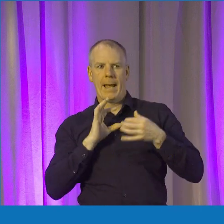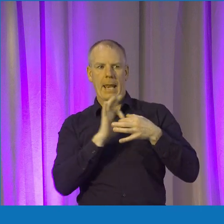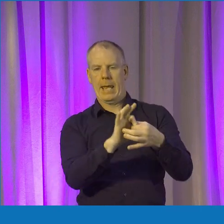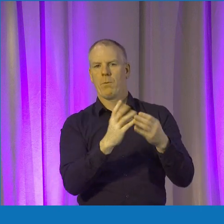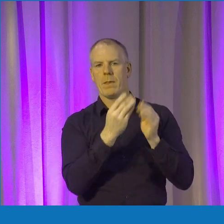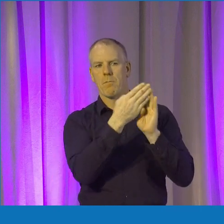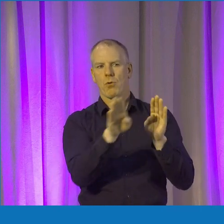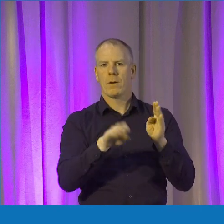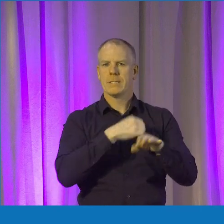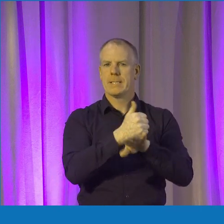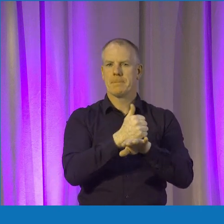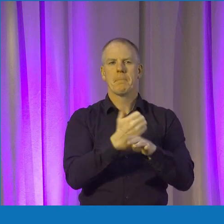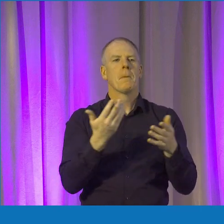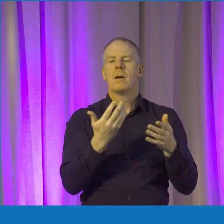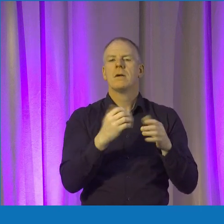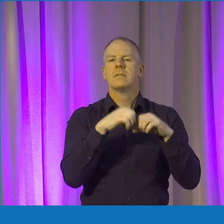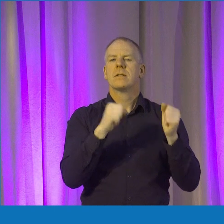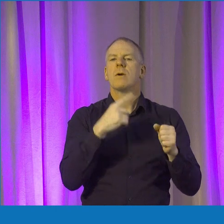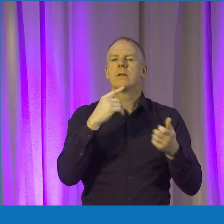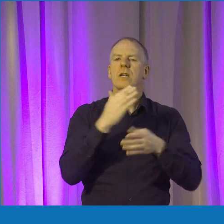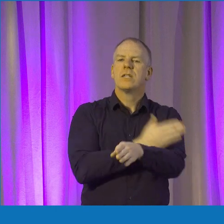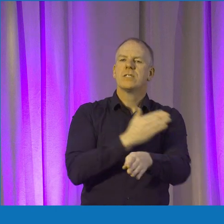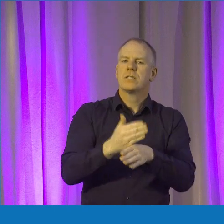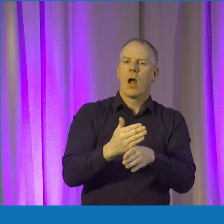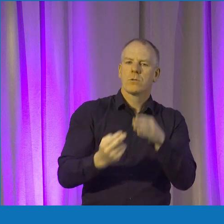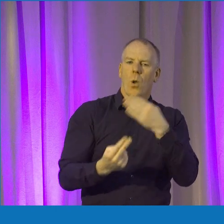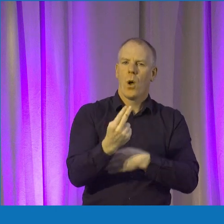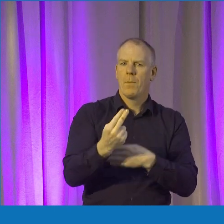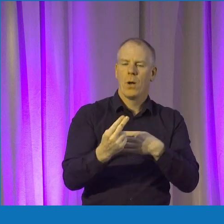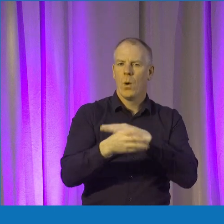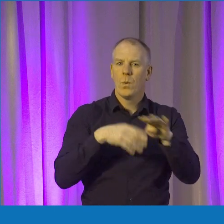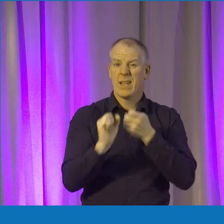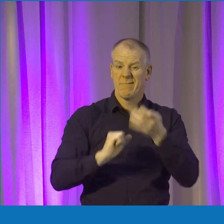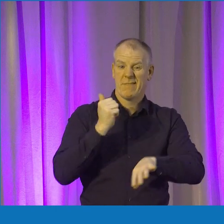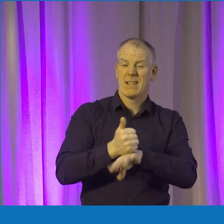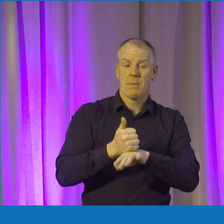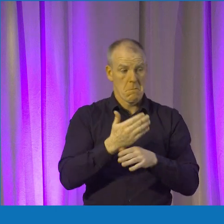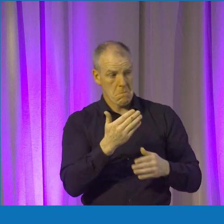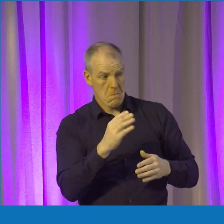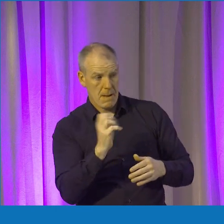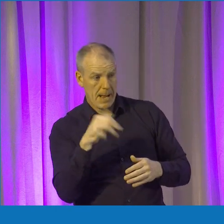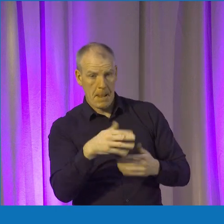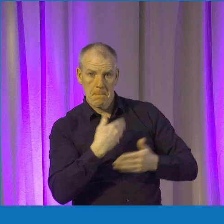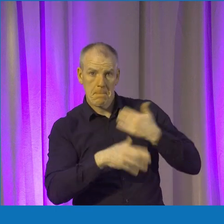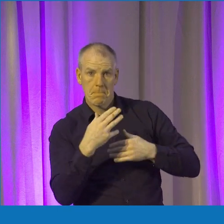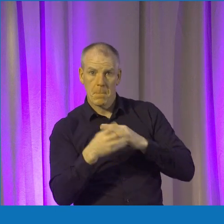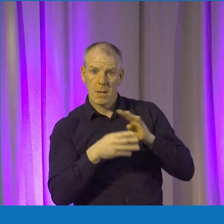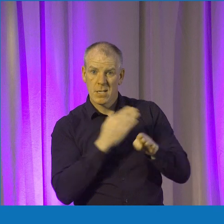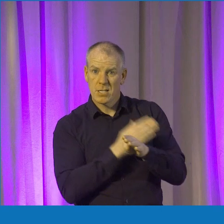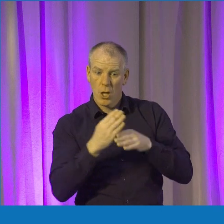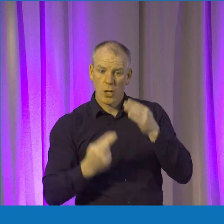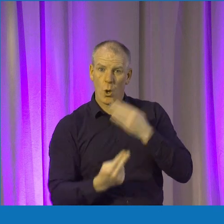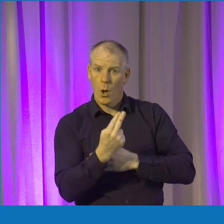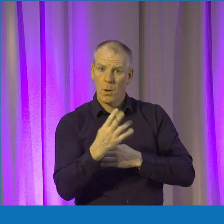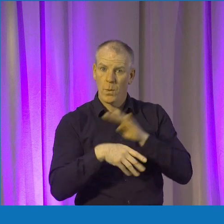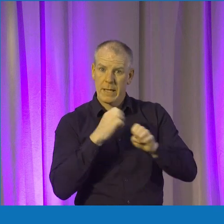is startup weekends. And so startup weekends are, well, Callum, I'm sure you can say it better than me. Can you tell us a bit about the startup weekends? Yep,